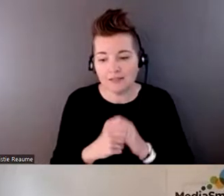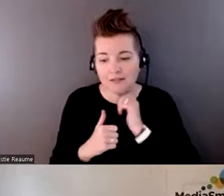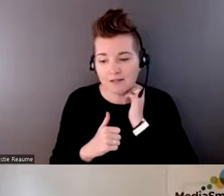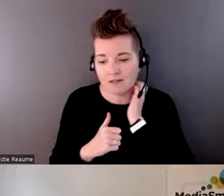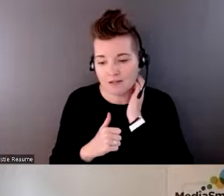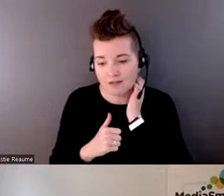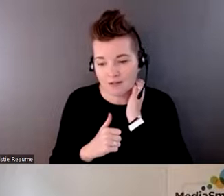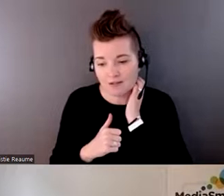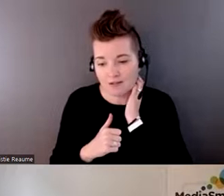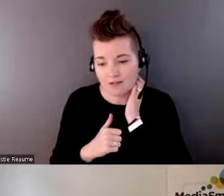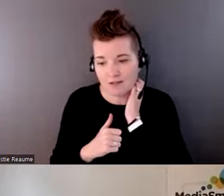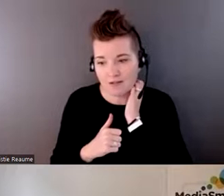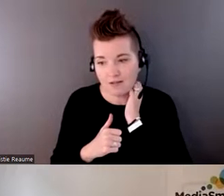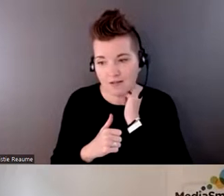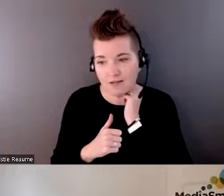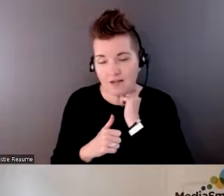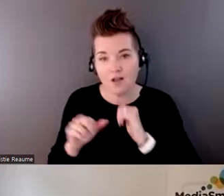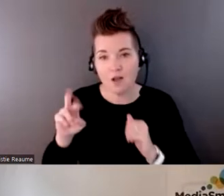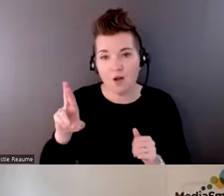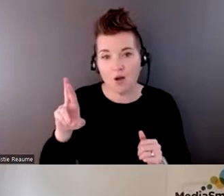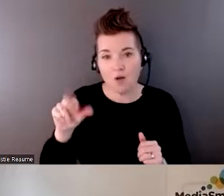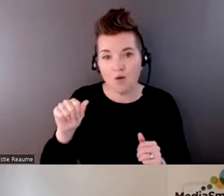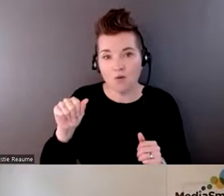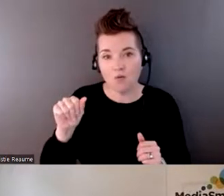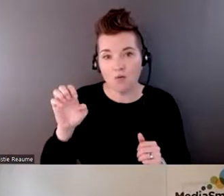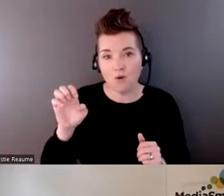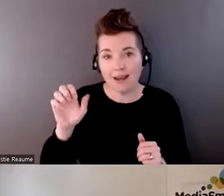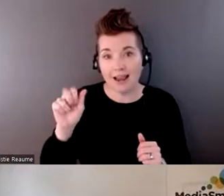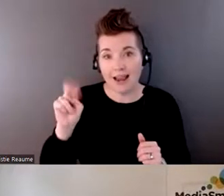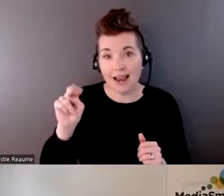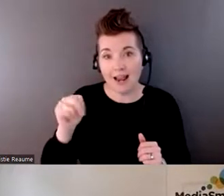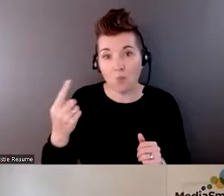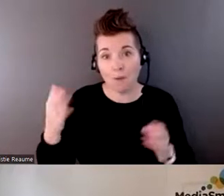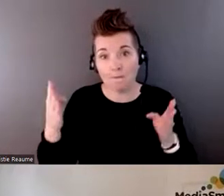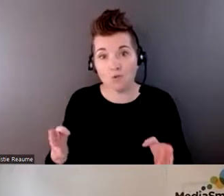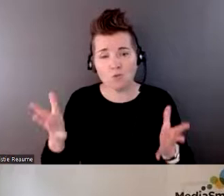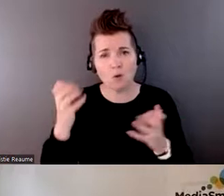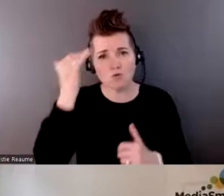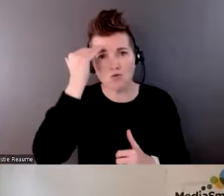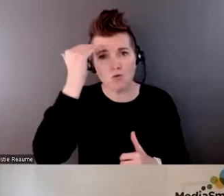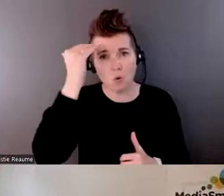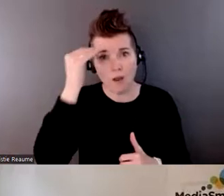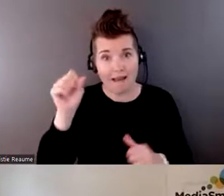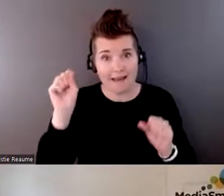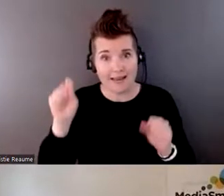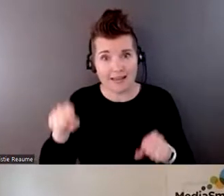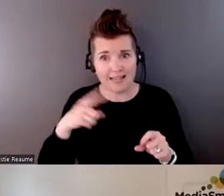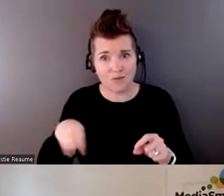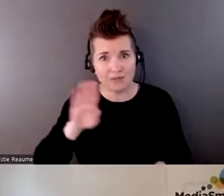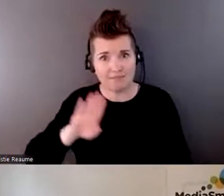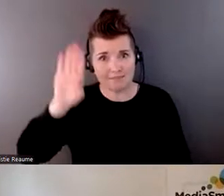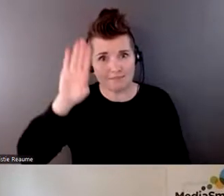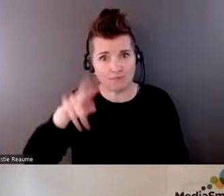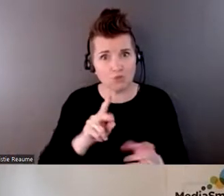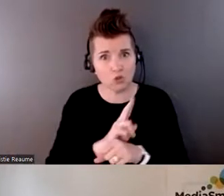Thank you. Reanne, before we go any further, we have a participant who would like to know, is there a way for an attendee to ask a question out loud? Because